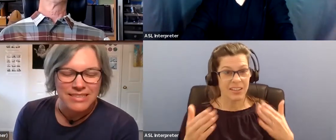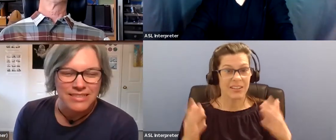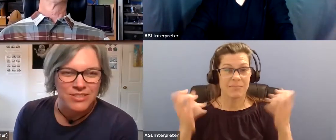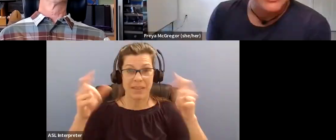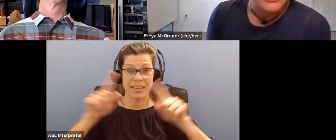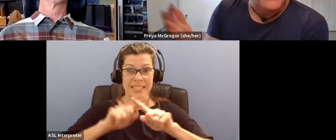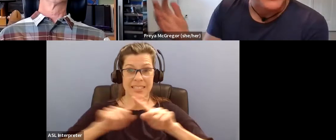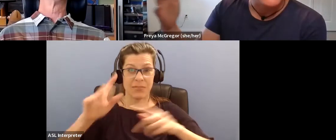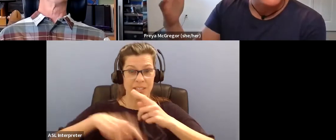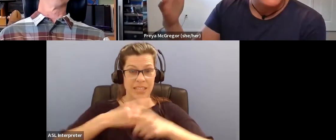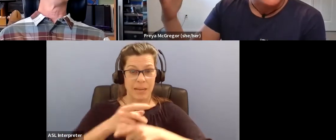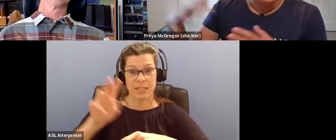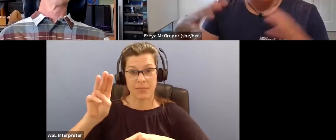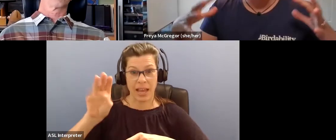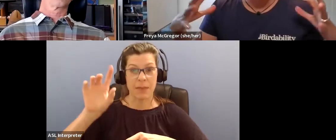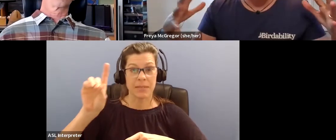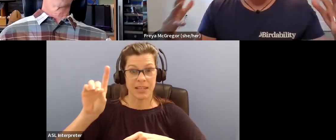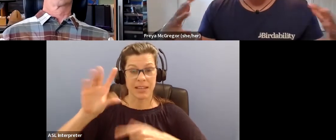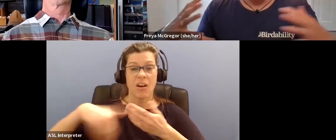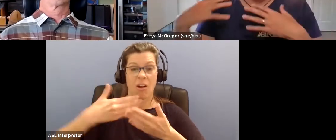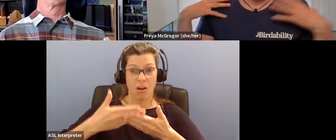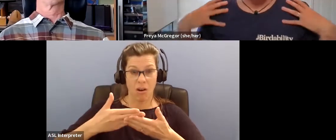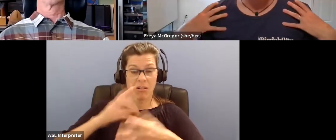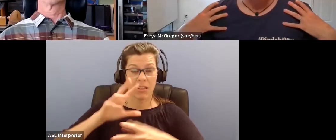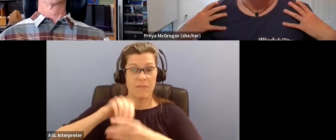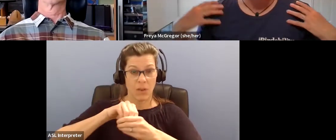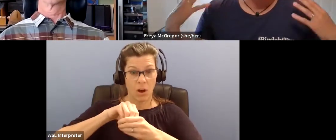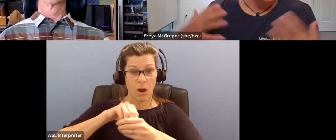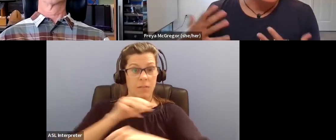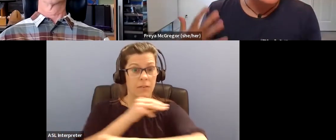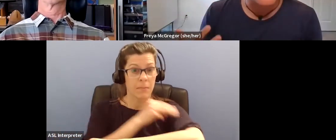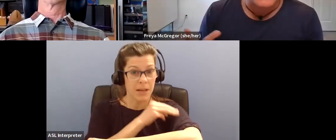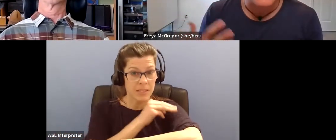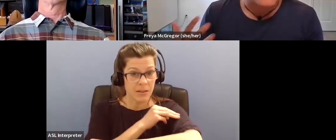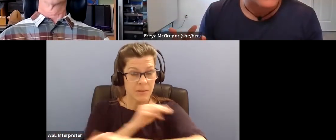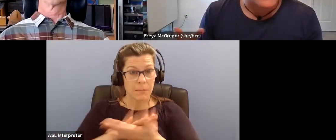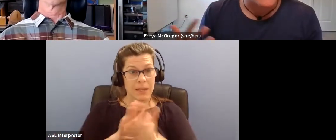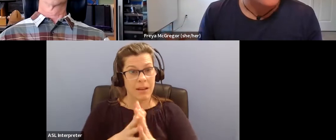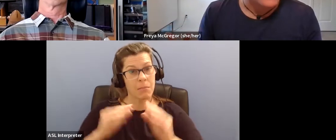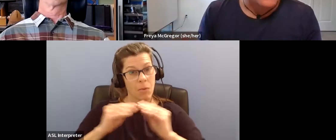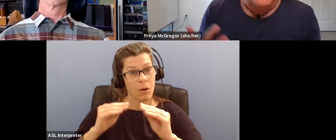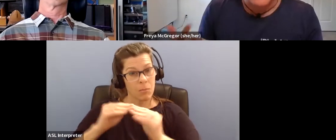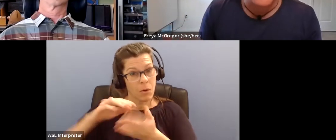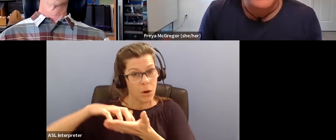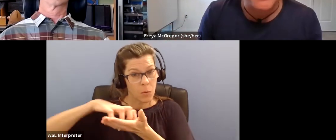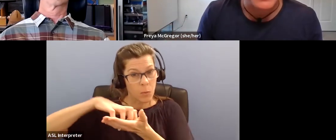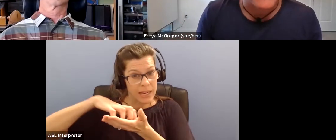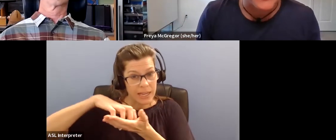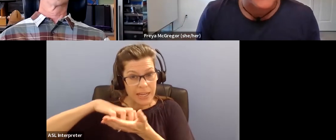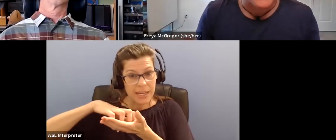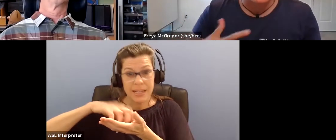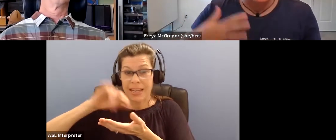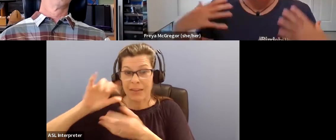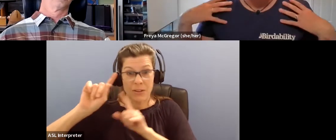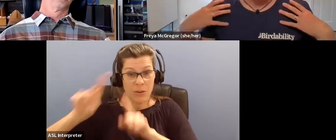of muscular dystrophy, right? But there's, but they all, they all involve muscles getting weaker and weaker. And no matter if you were trying to like go to the gym and